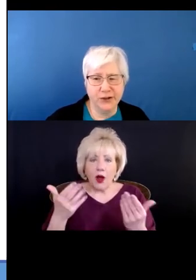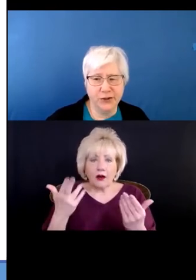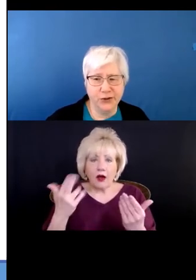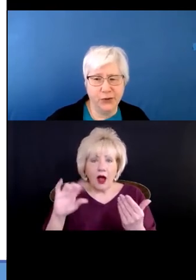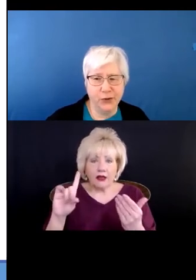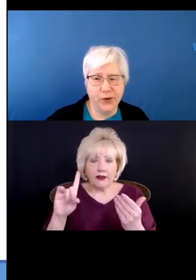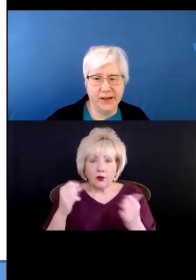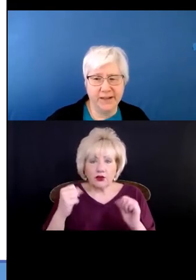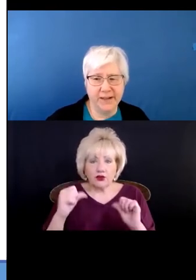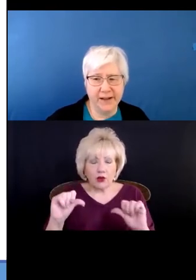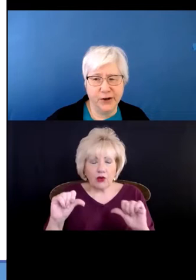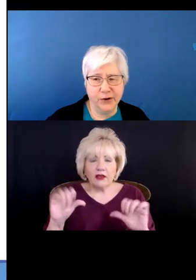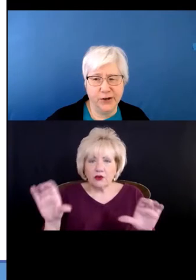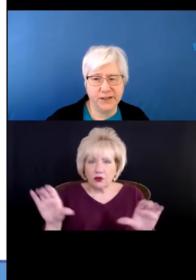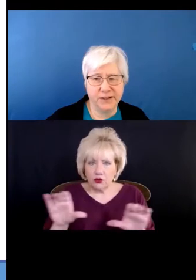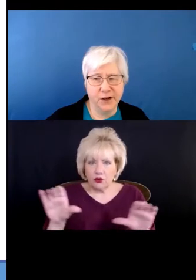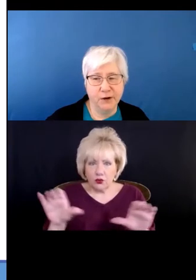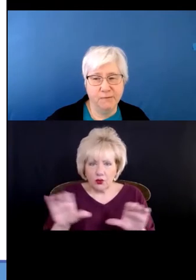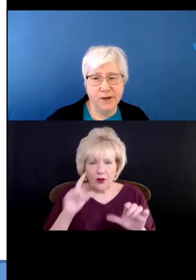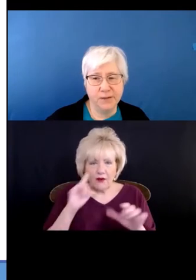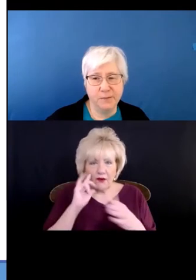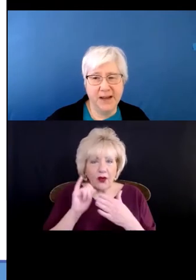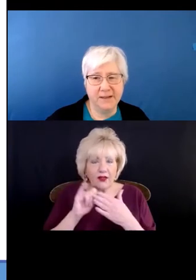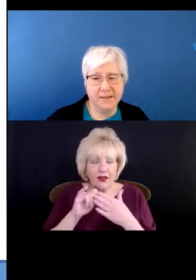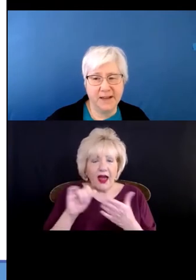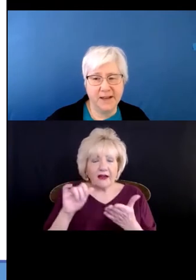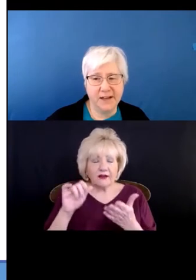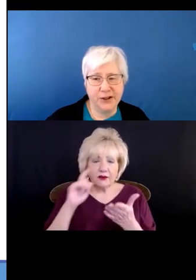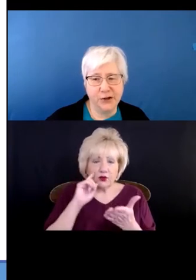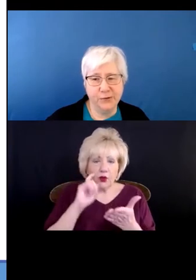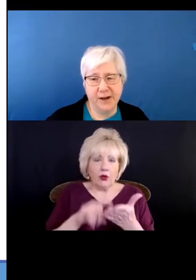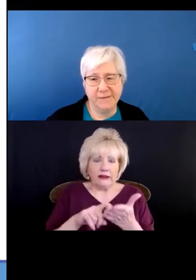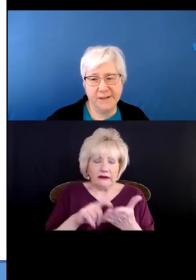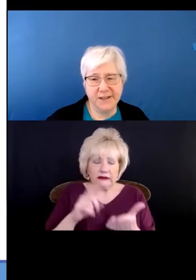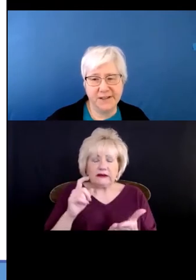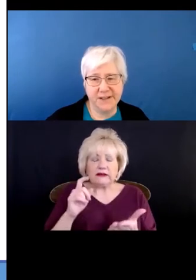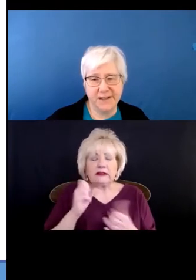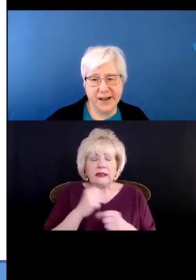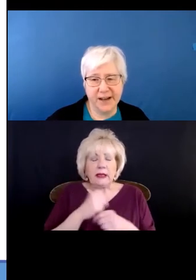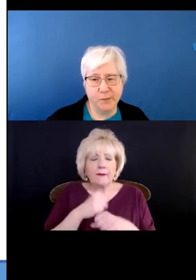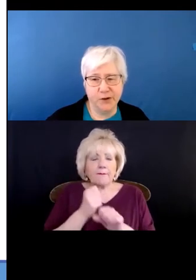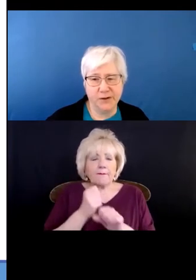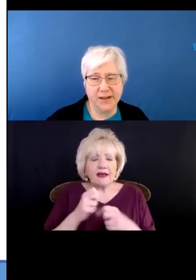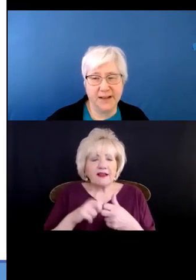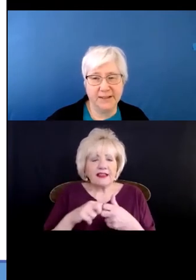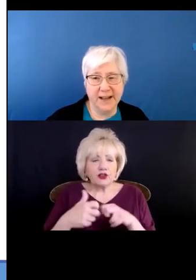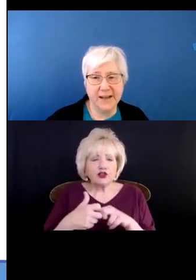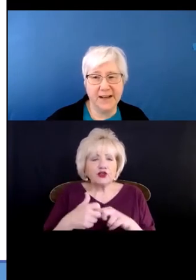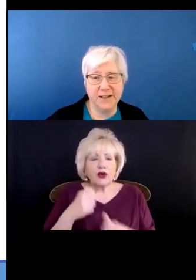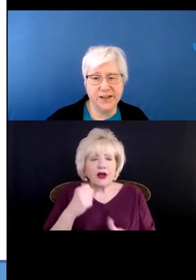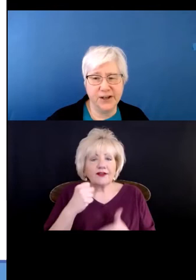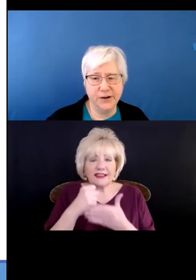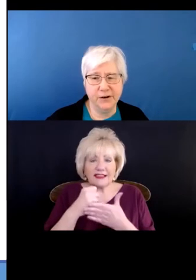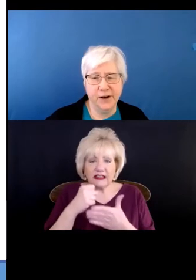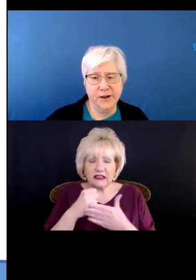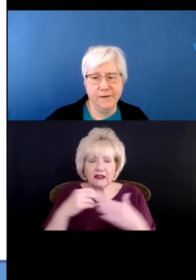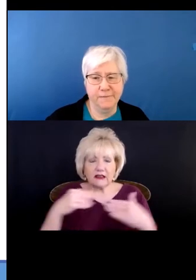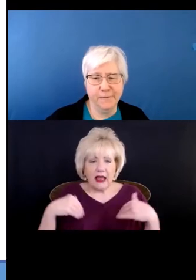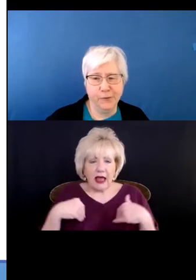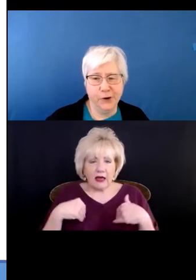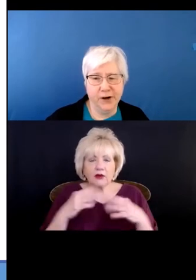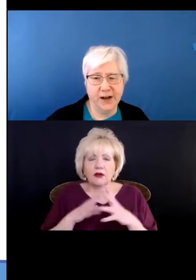trying to do in that notice was make the issue of assistance animals a lot easier